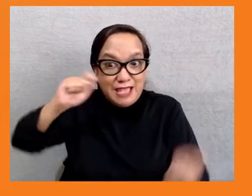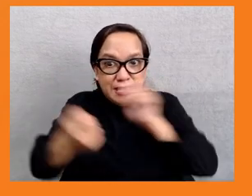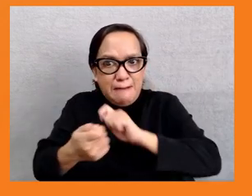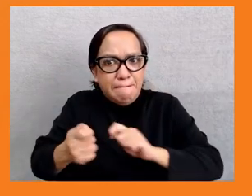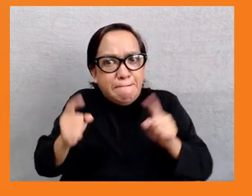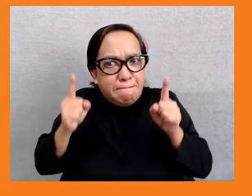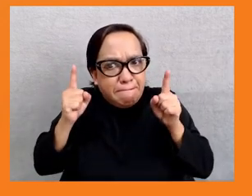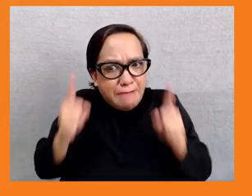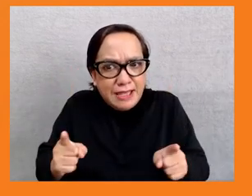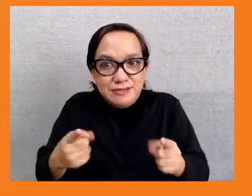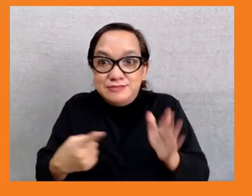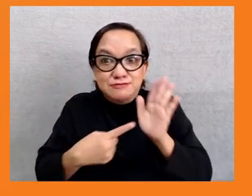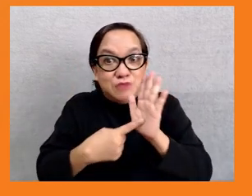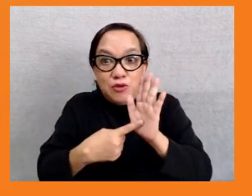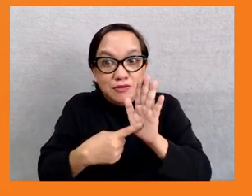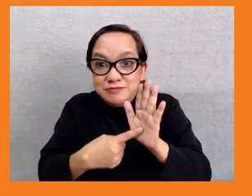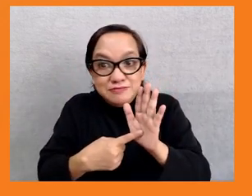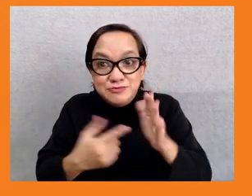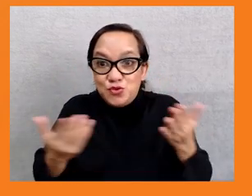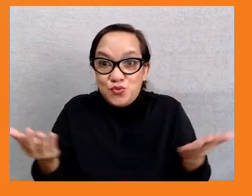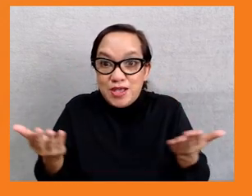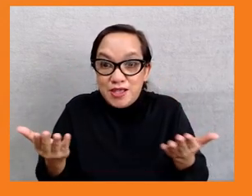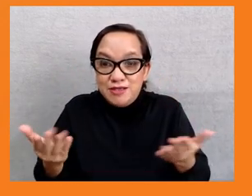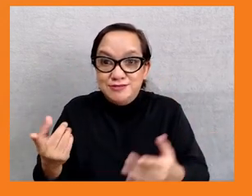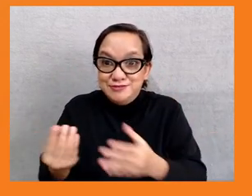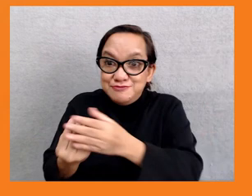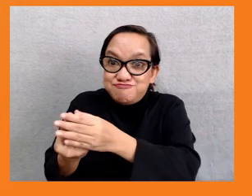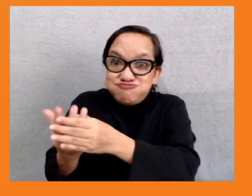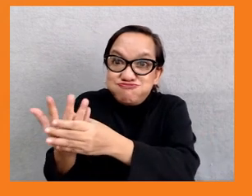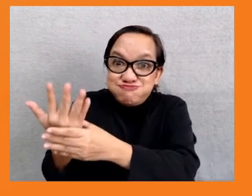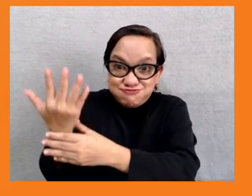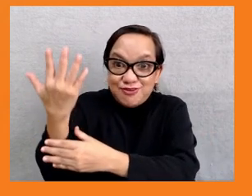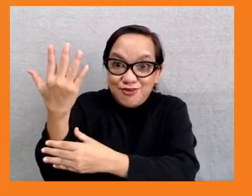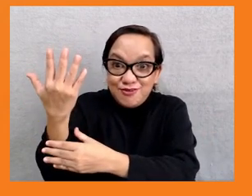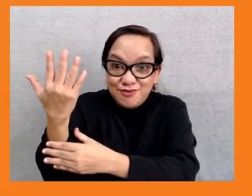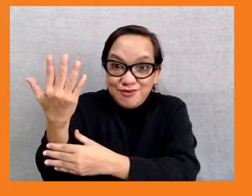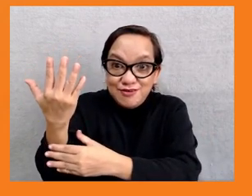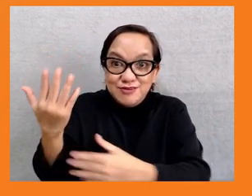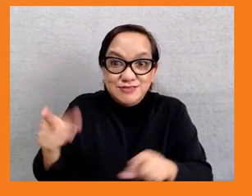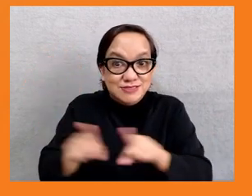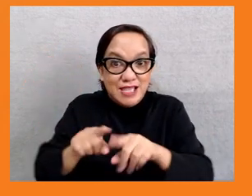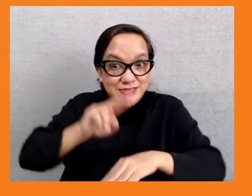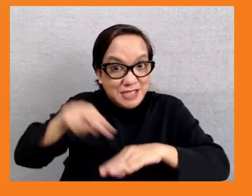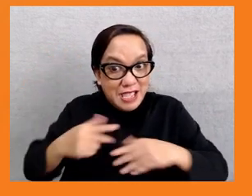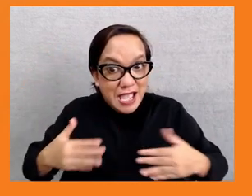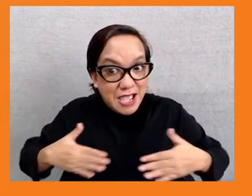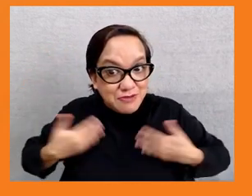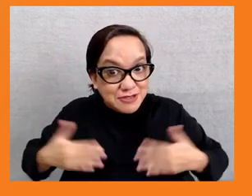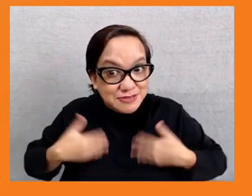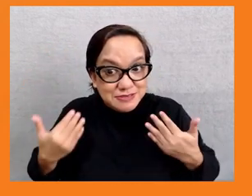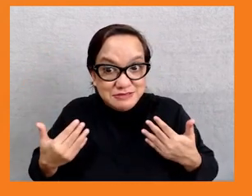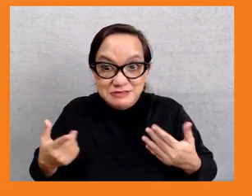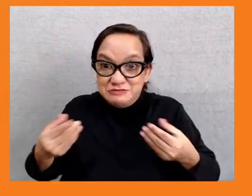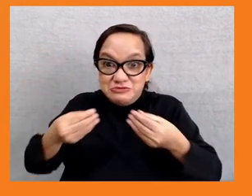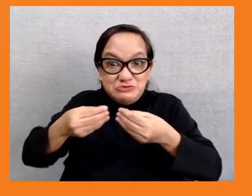universal basic income, gross national happiness are ones. Loss and damage, I think, is a really important issue where